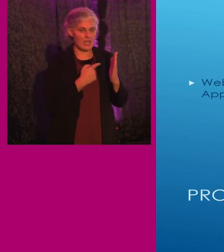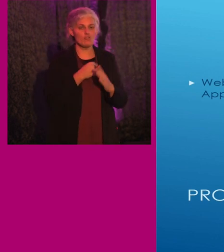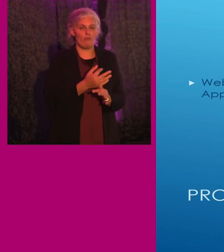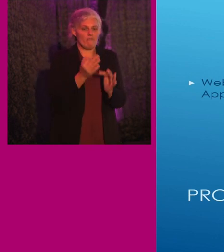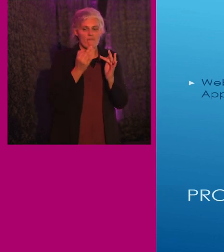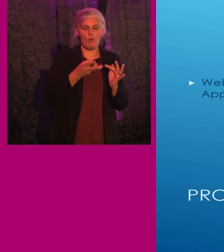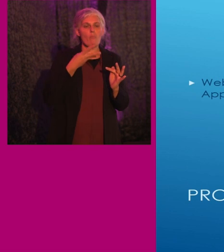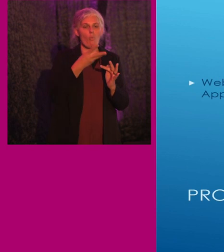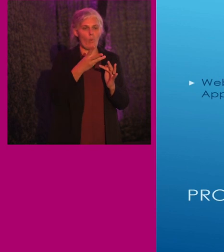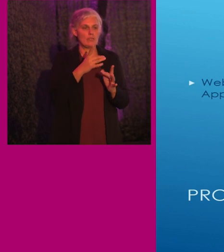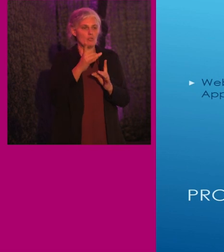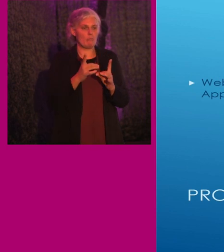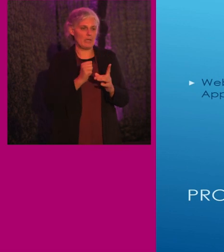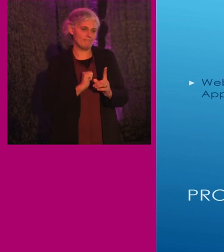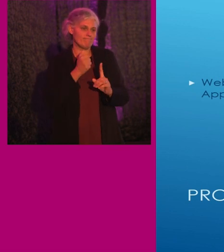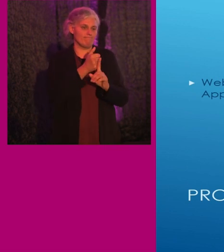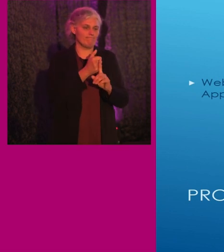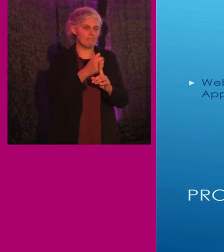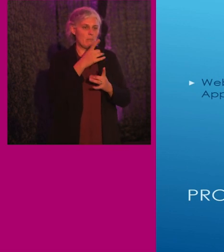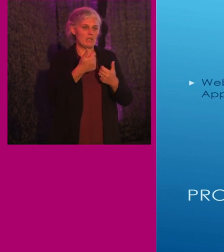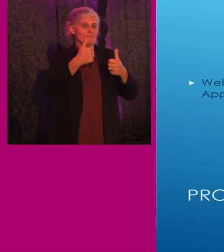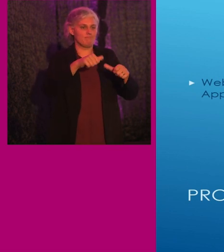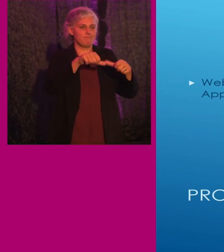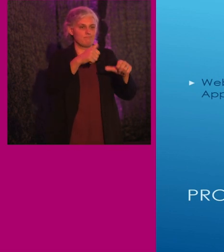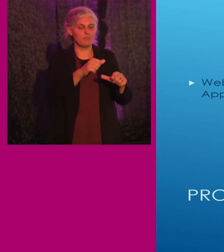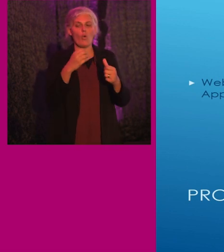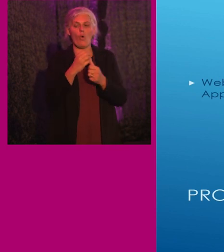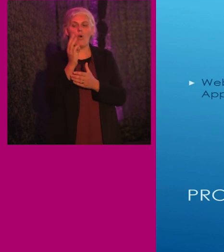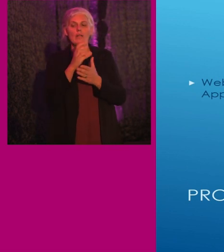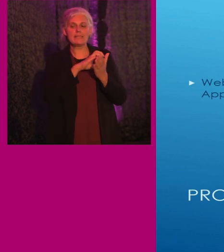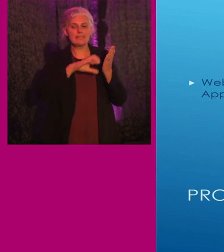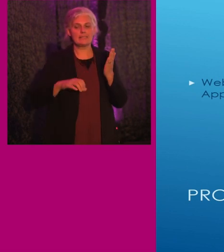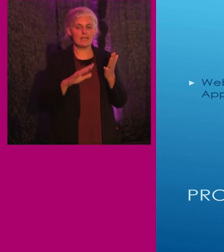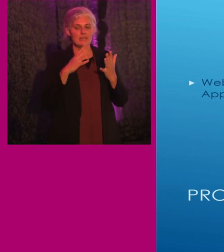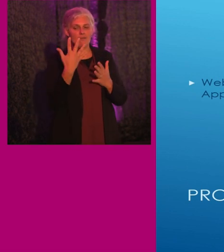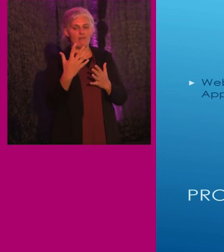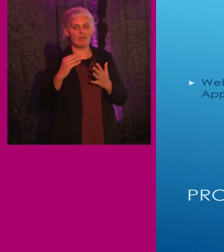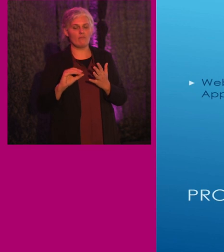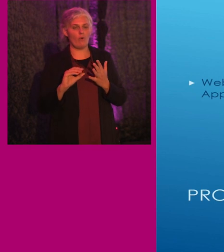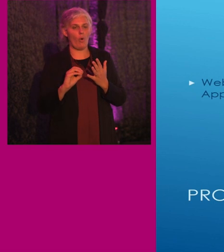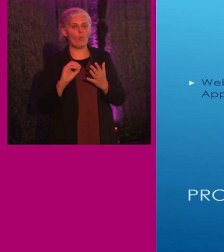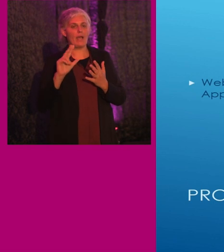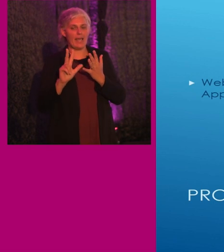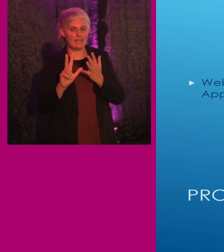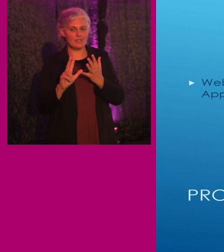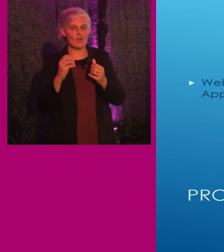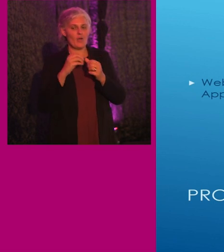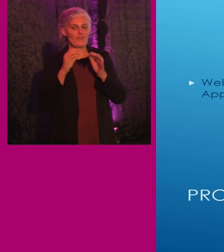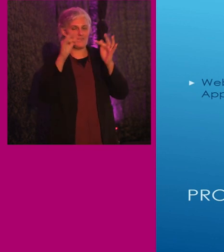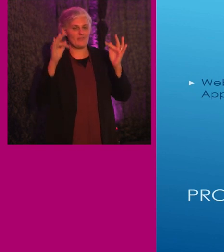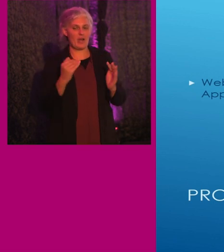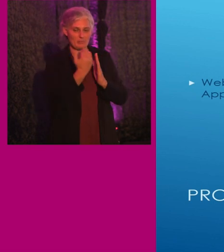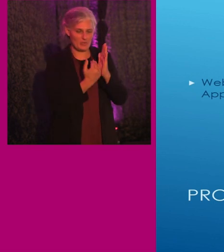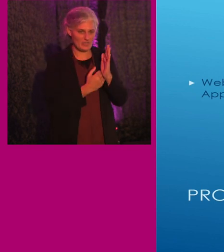laws to enforce them other than Section 508, which only applies to federal websites. However, in July,